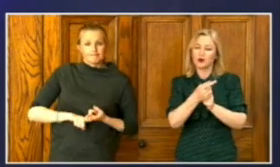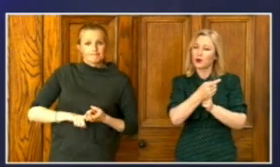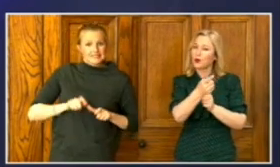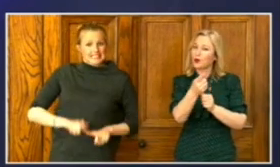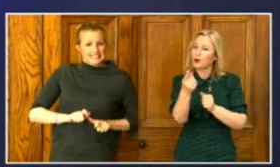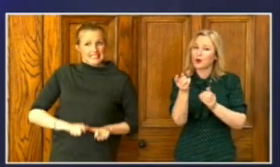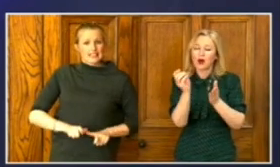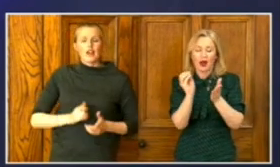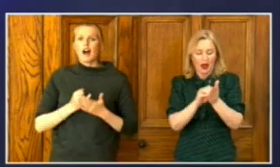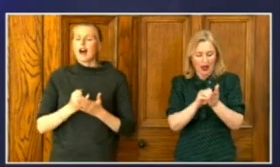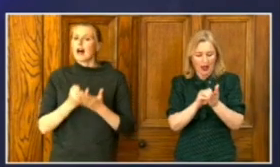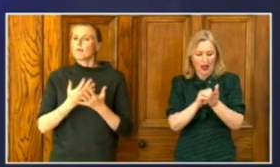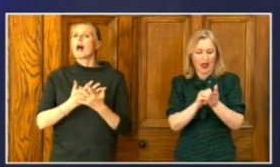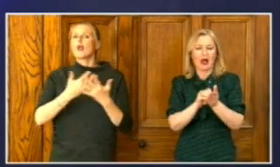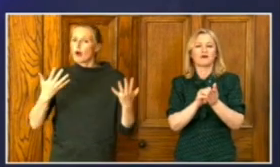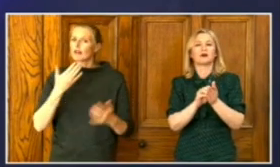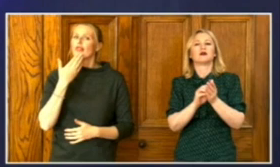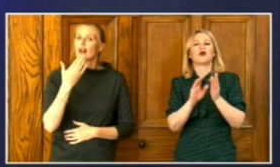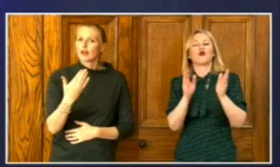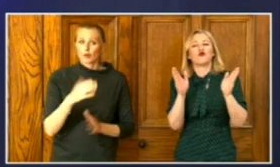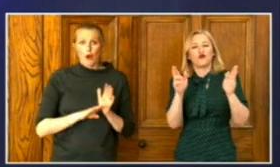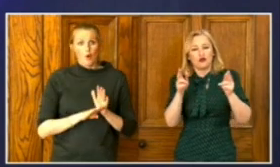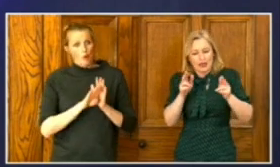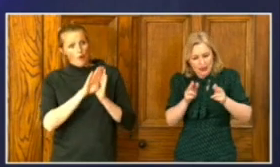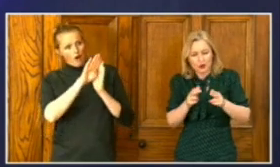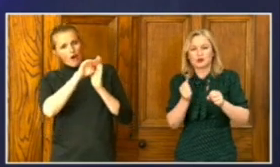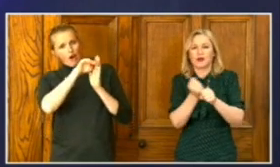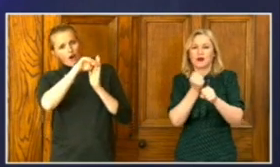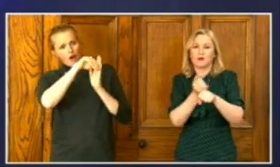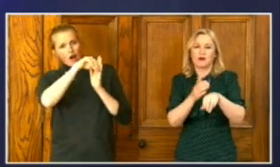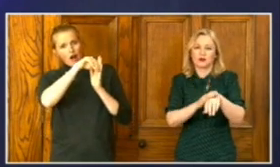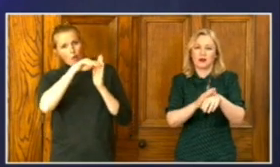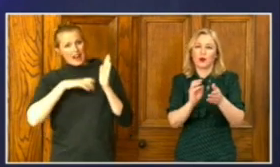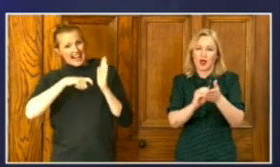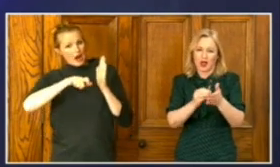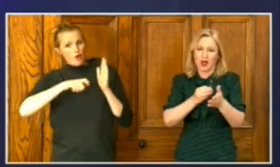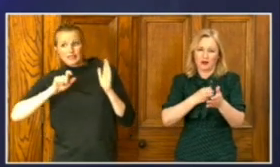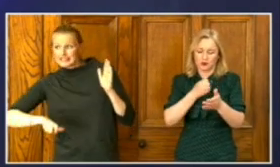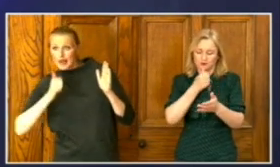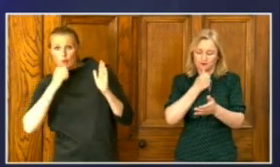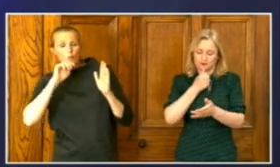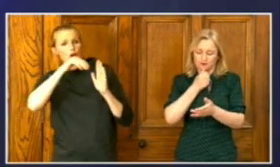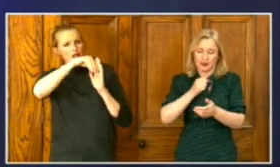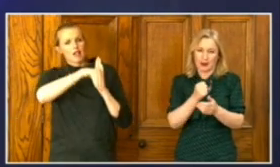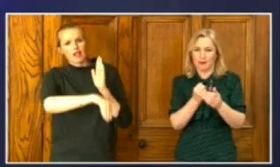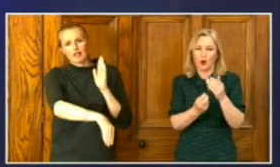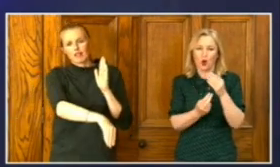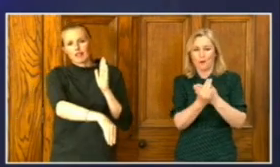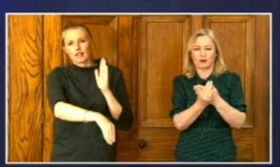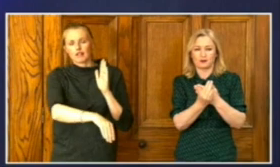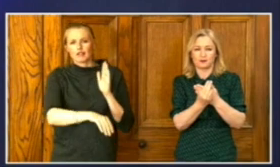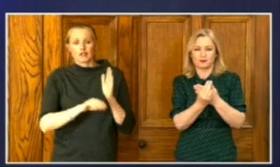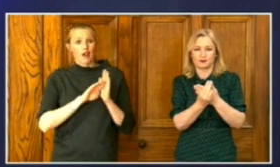reducing the peak of this pandemic and we cannot lapse now. We have flattened the curve, but now